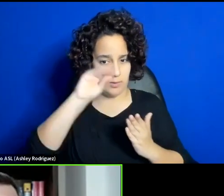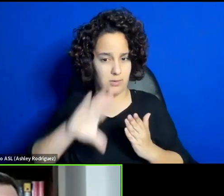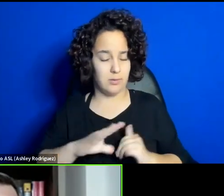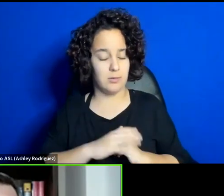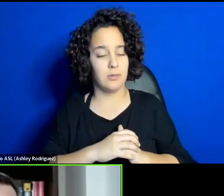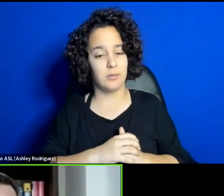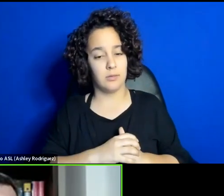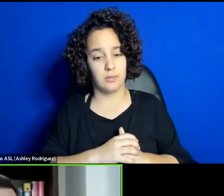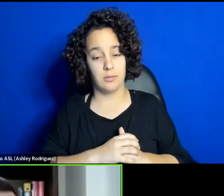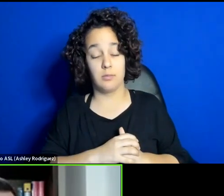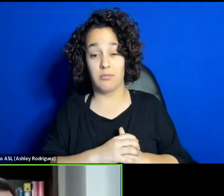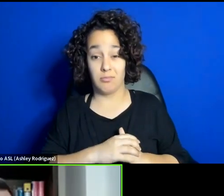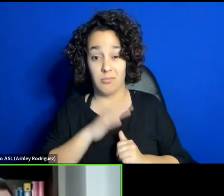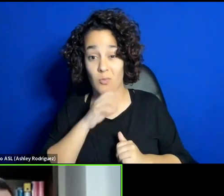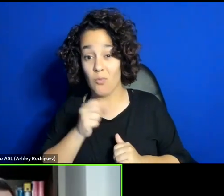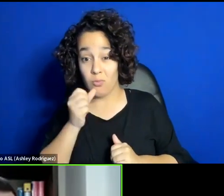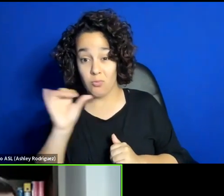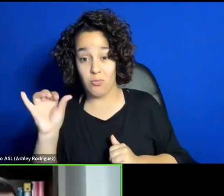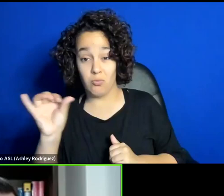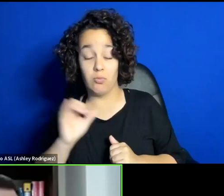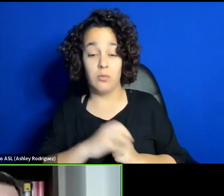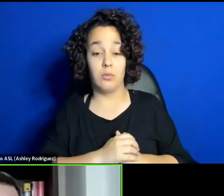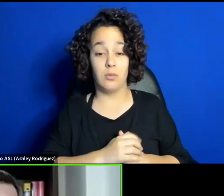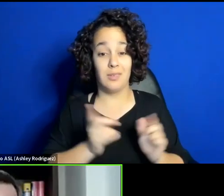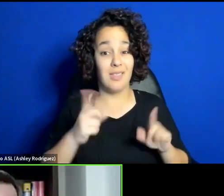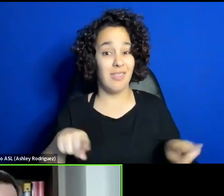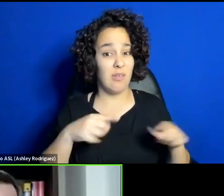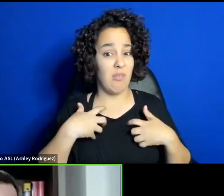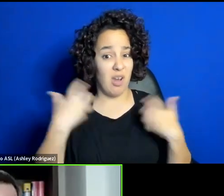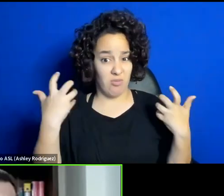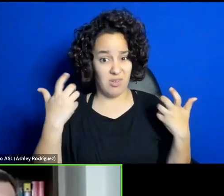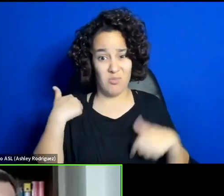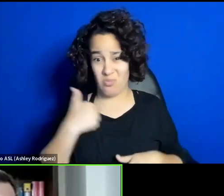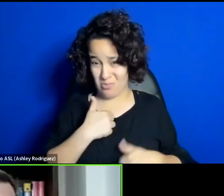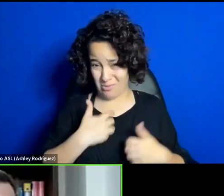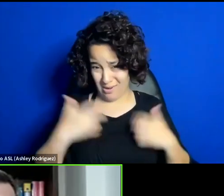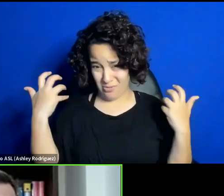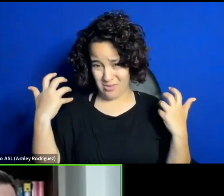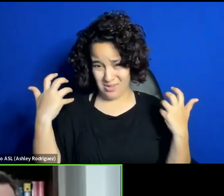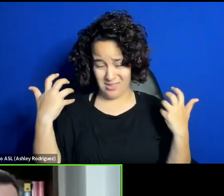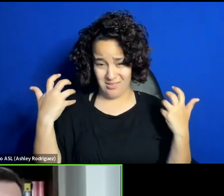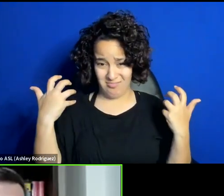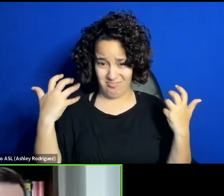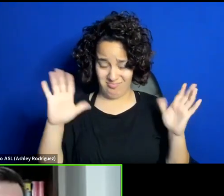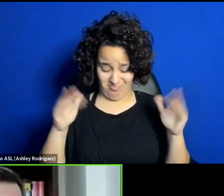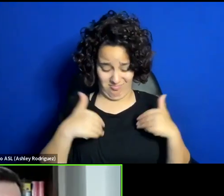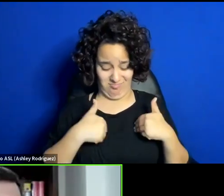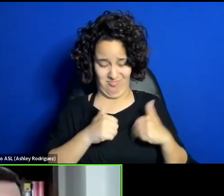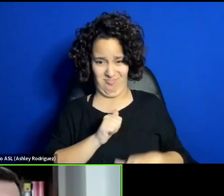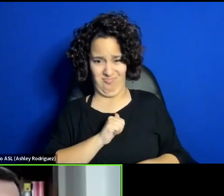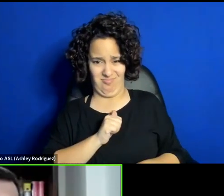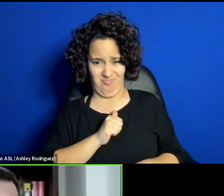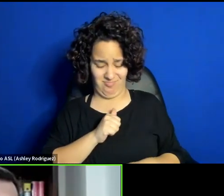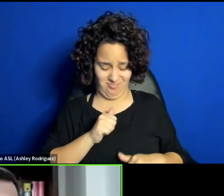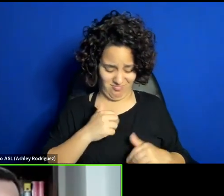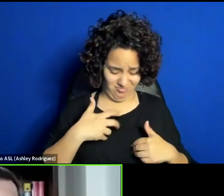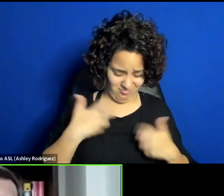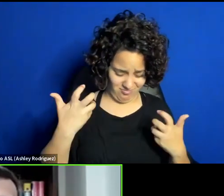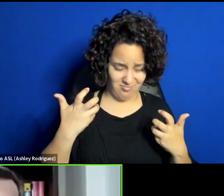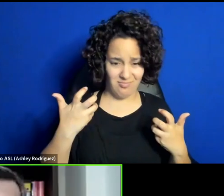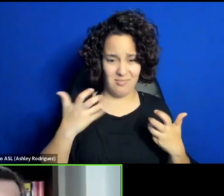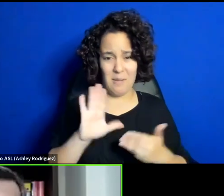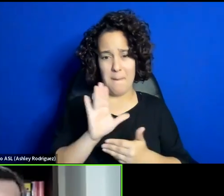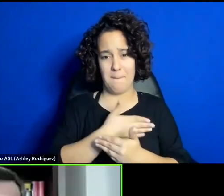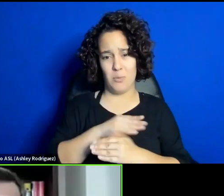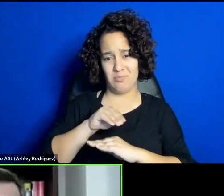older, and they were angry. We were angry, angry, we ourselves, that music is doing this, video